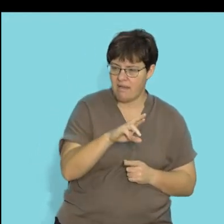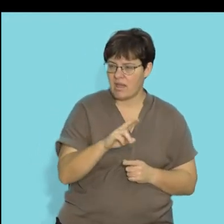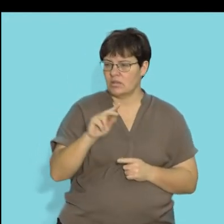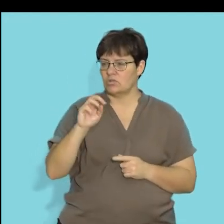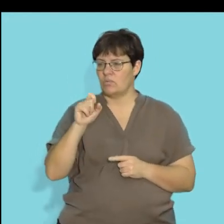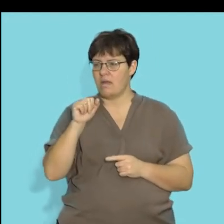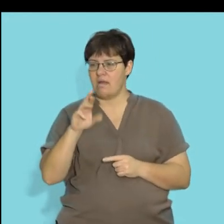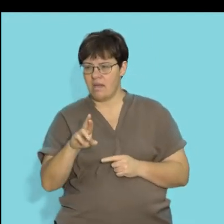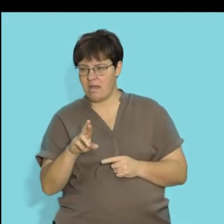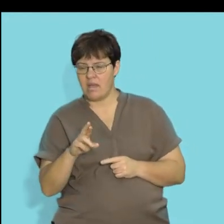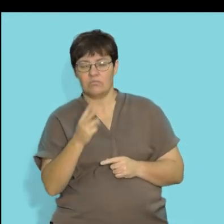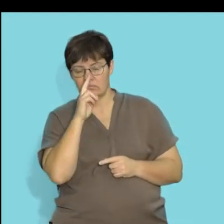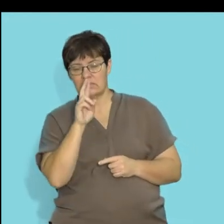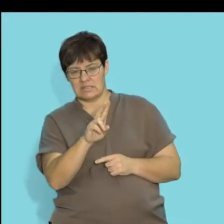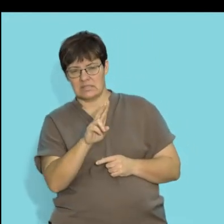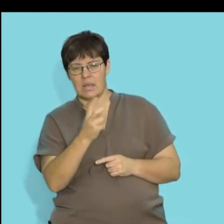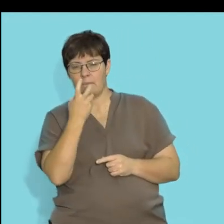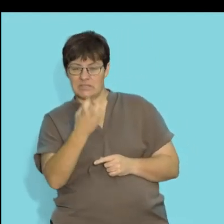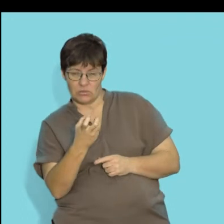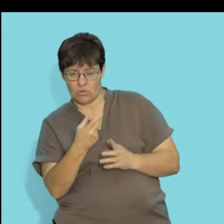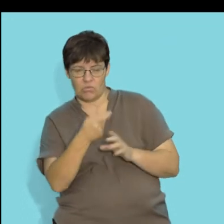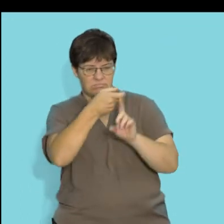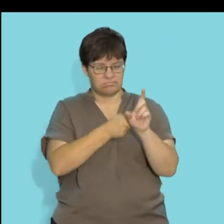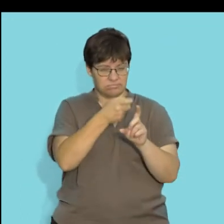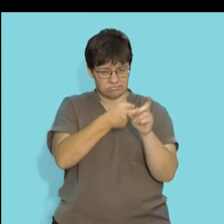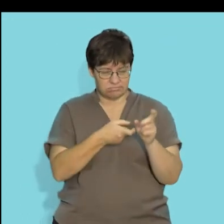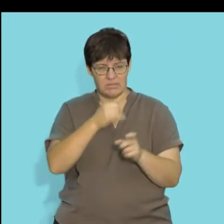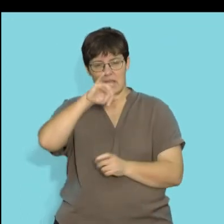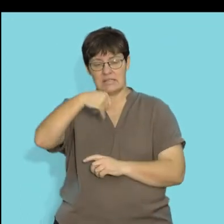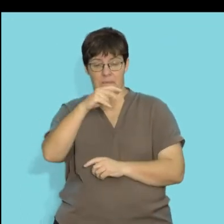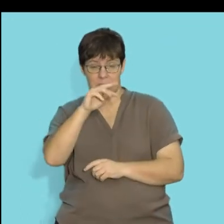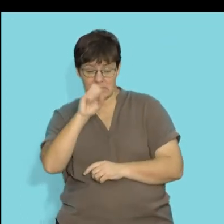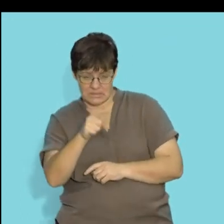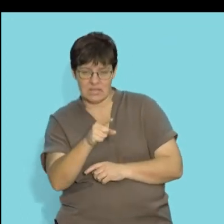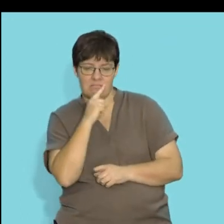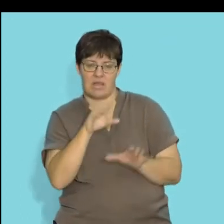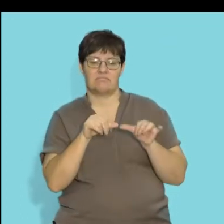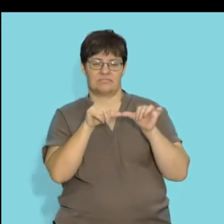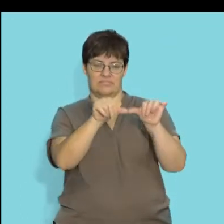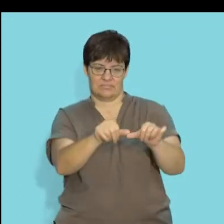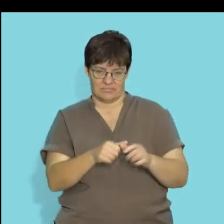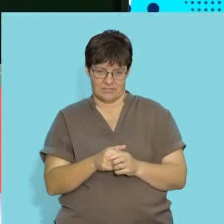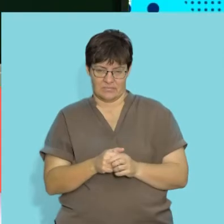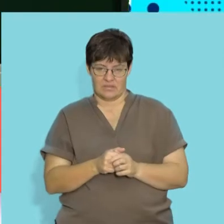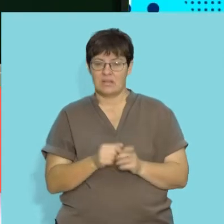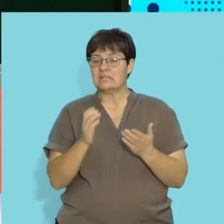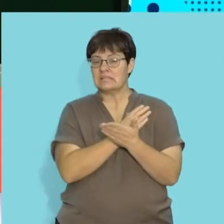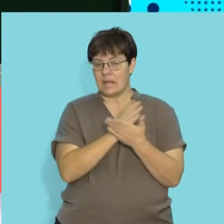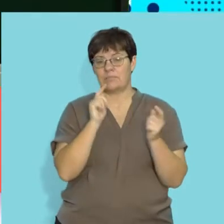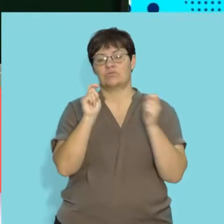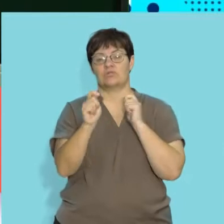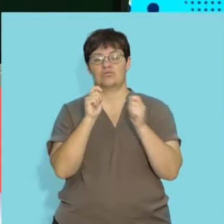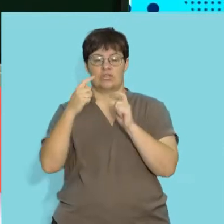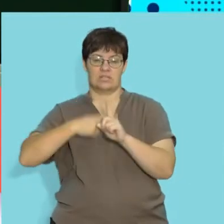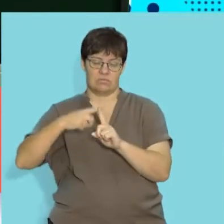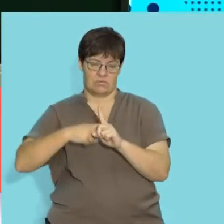well as your tubers, such as the ones we see in potatoes and yams, are all structures that allow plants to be able to survive some of the changes